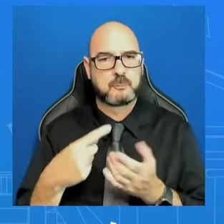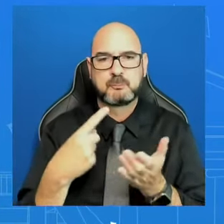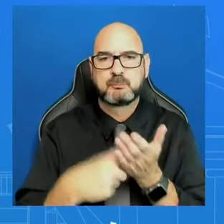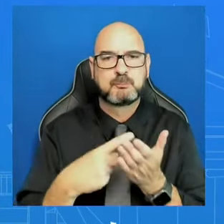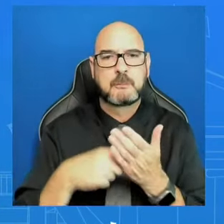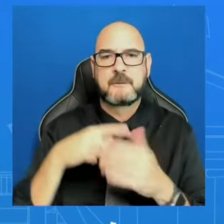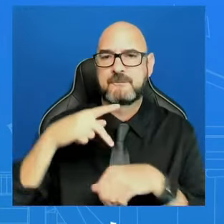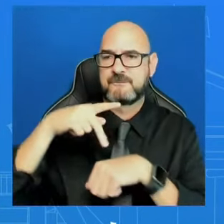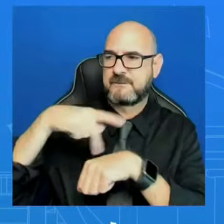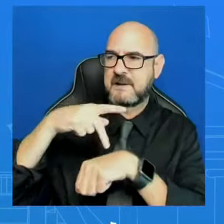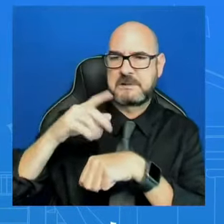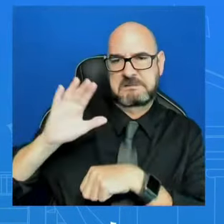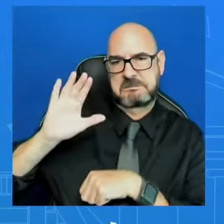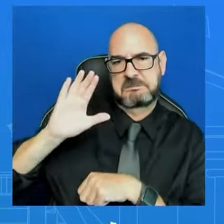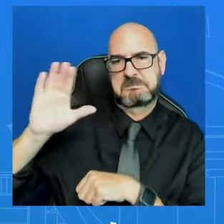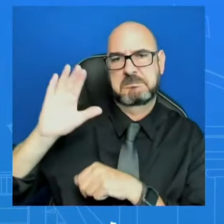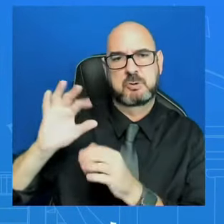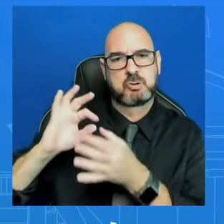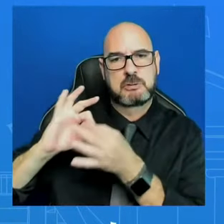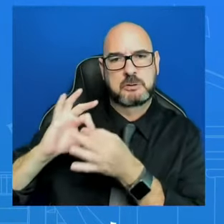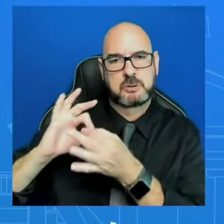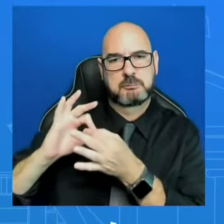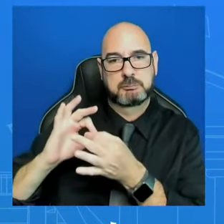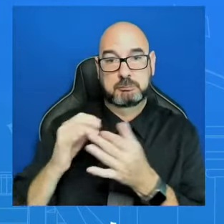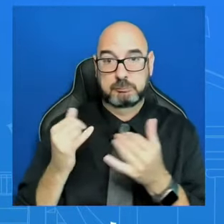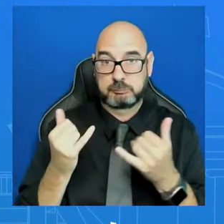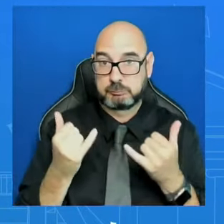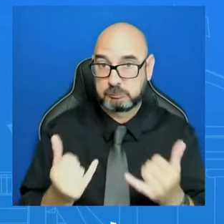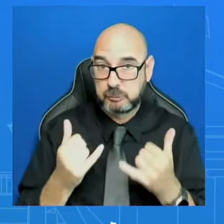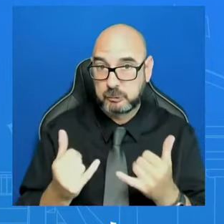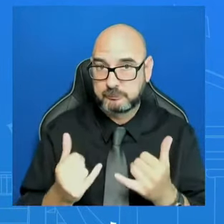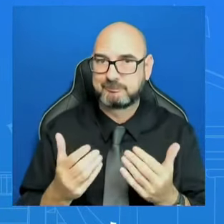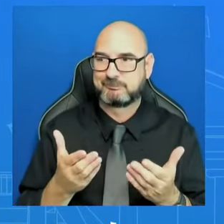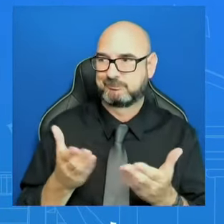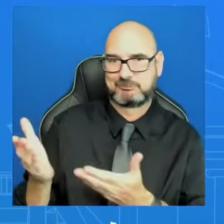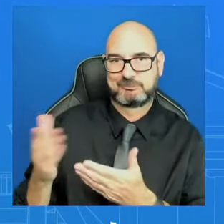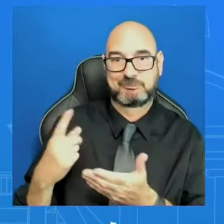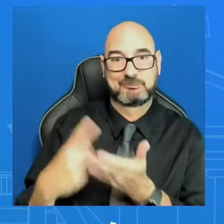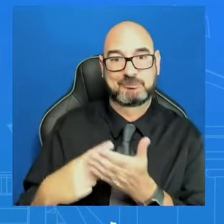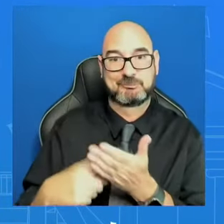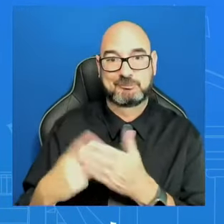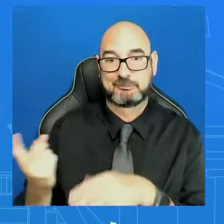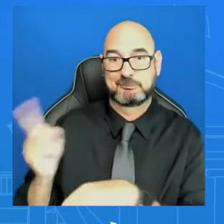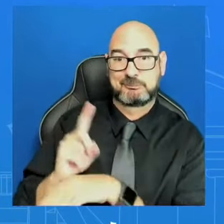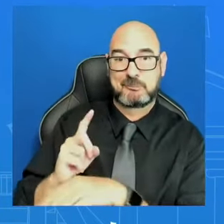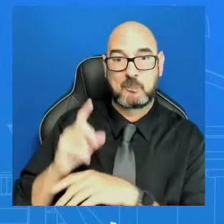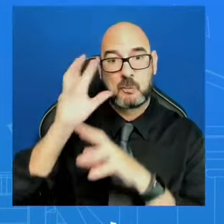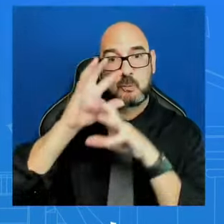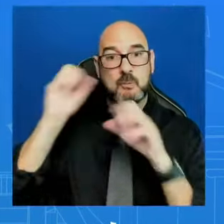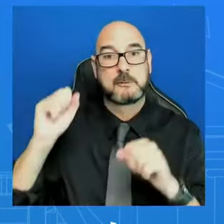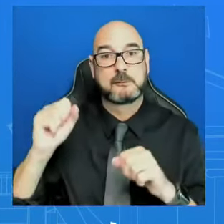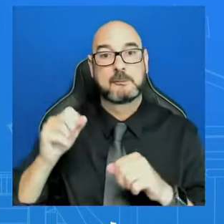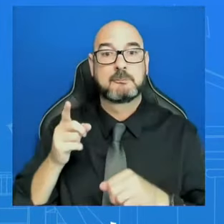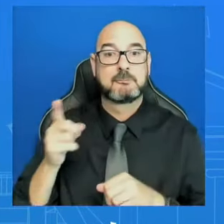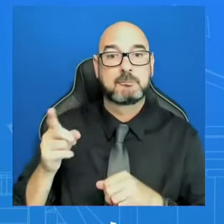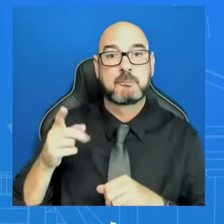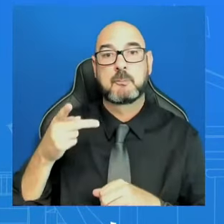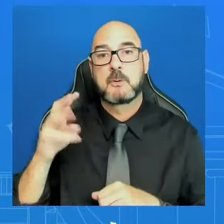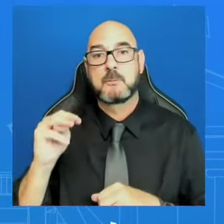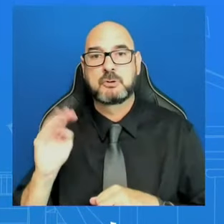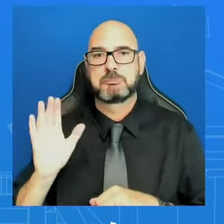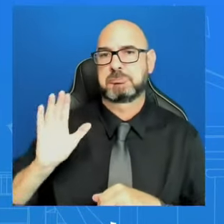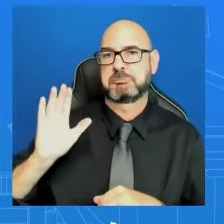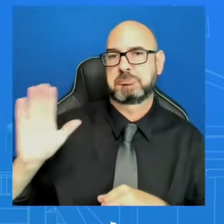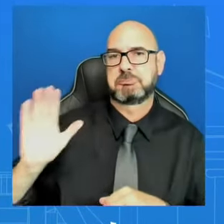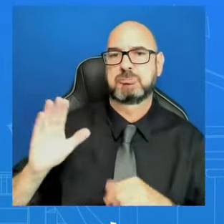admiral is here to talk about the president's call with Prime Minister Netanyahu and any updates that we have in the Middle East. Admiral? Thank you very much.